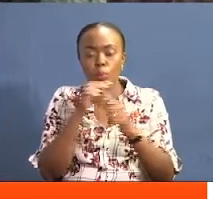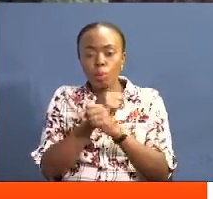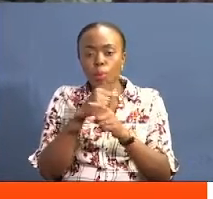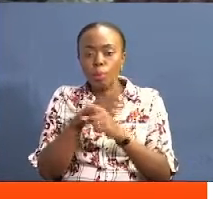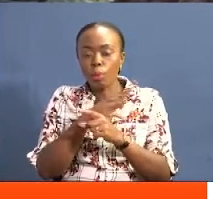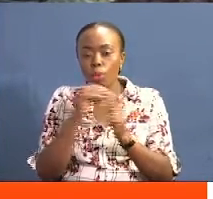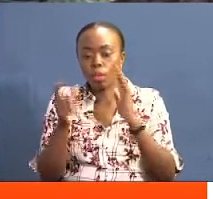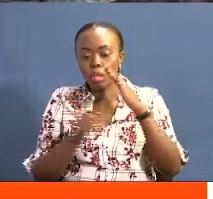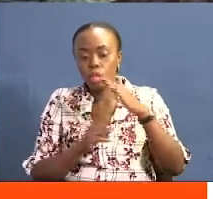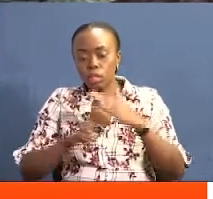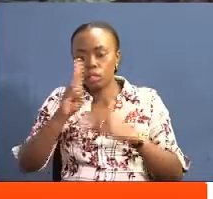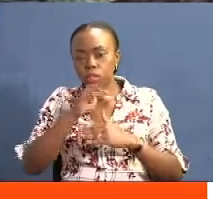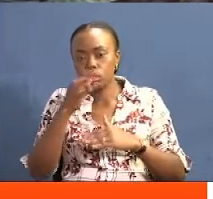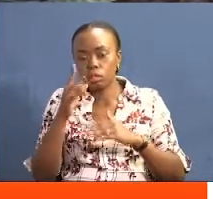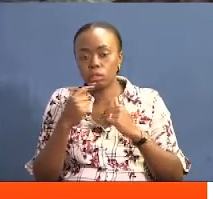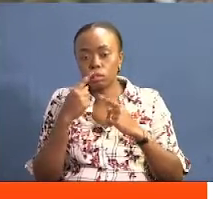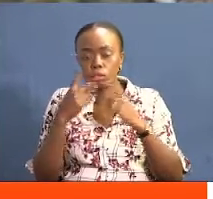and underutilization.